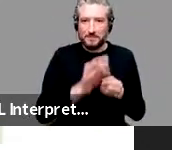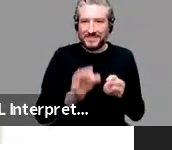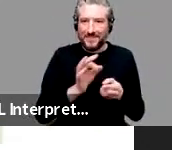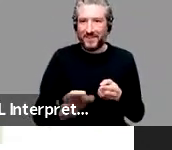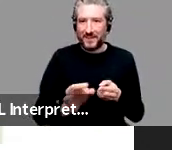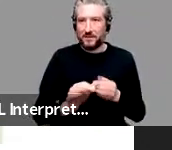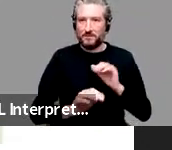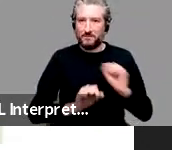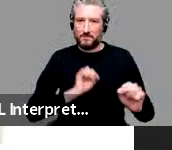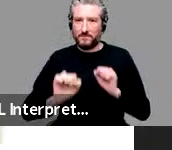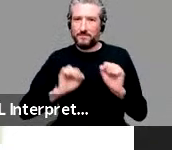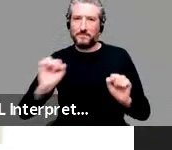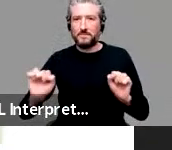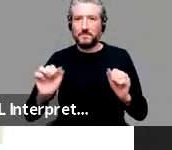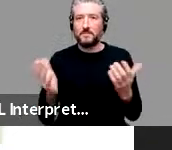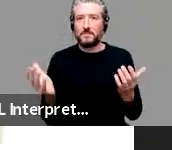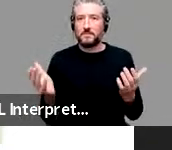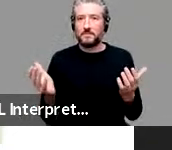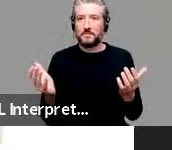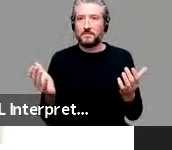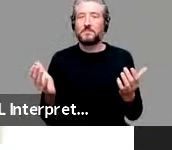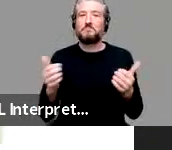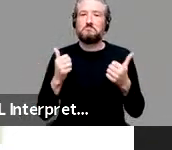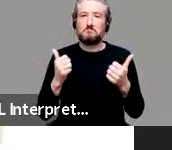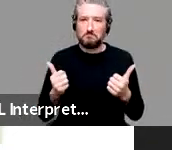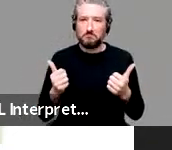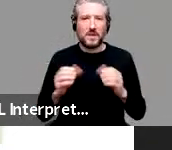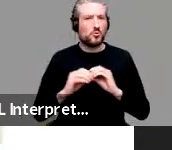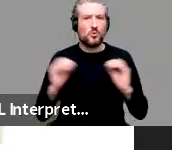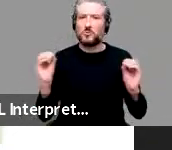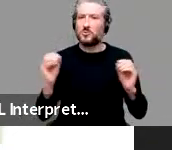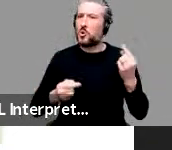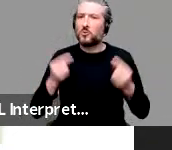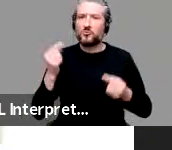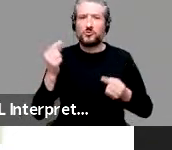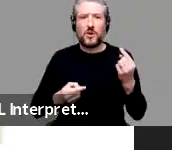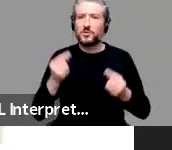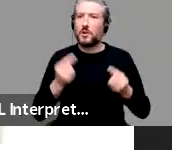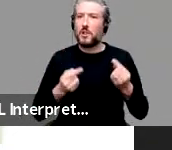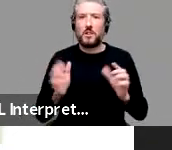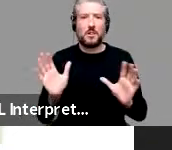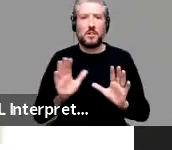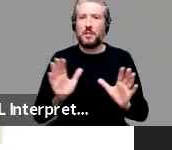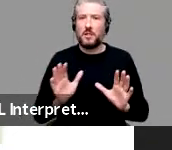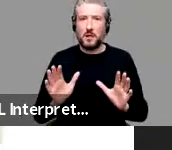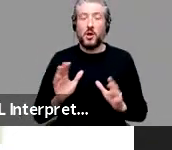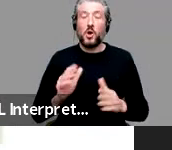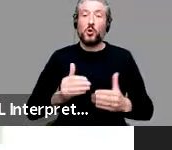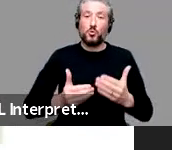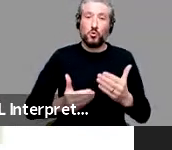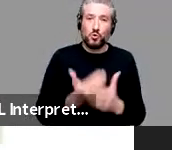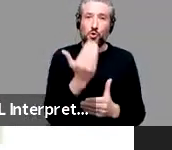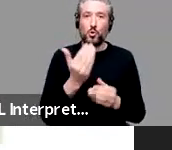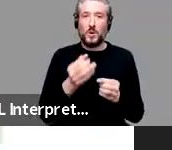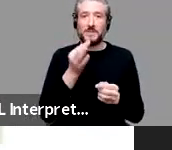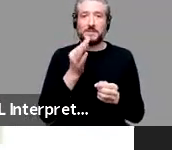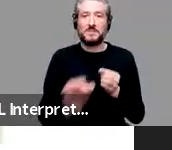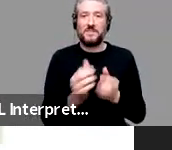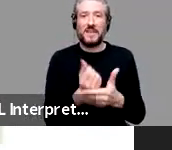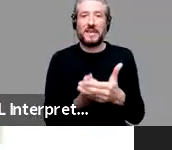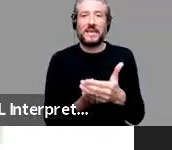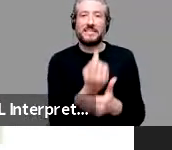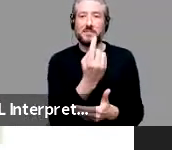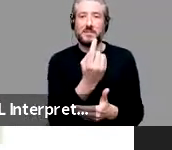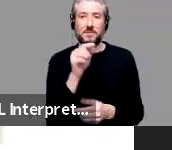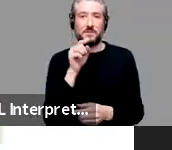this is not controversial that we, um, we also relate new specific instances to the prior knowledge that